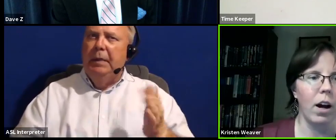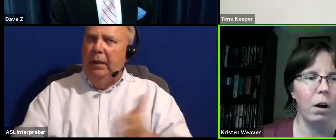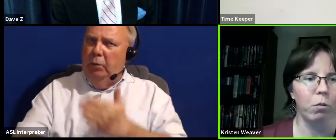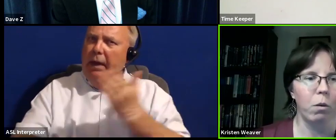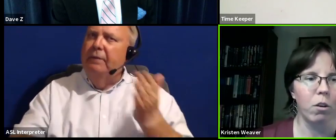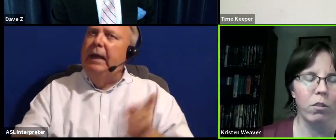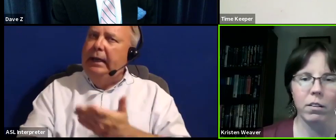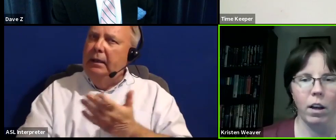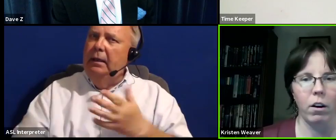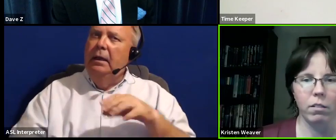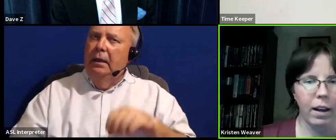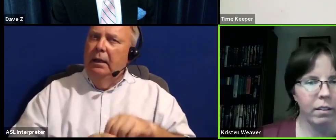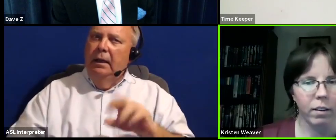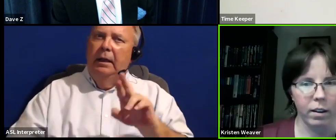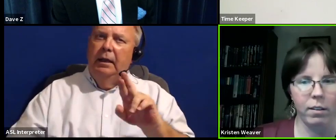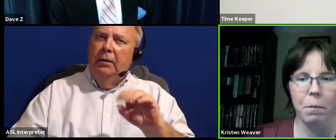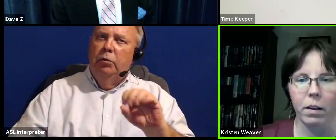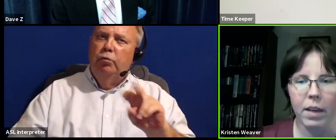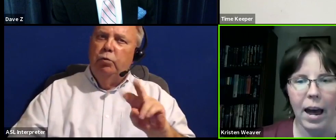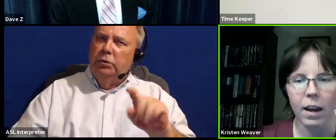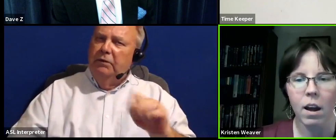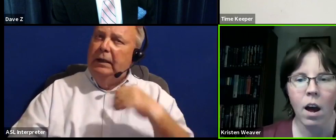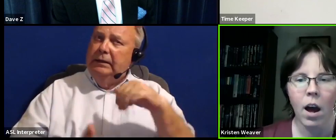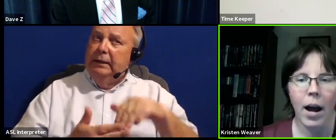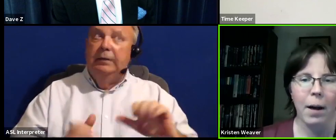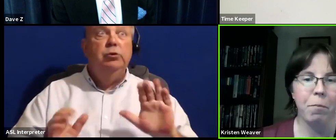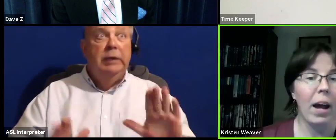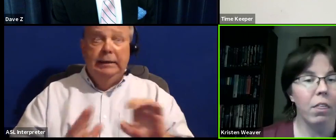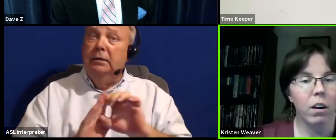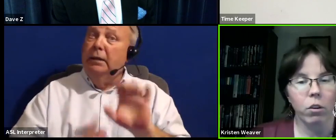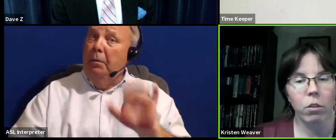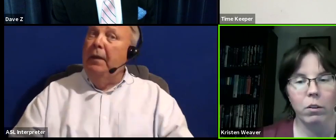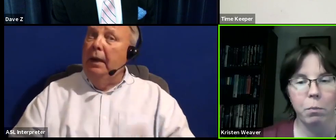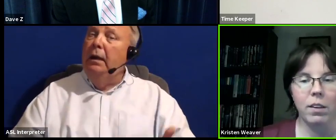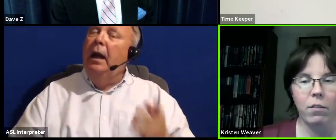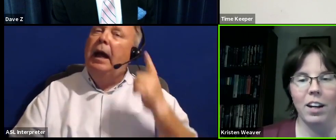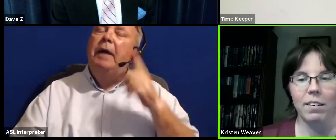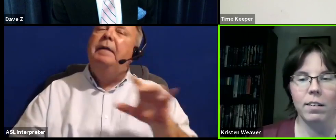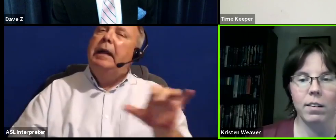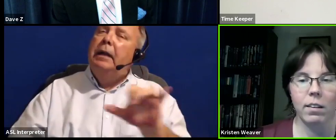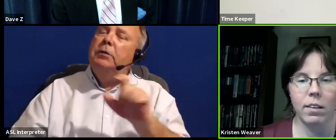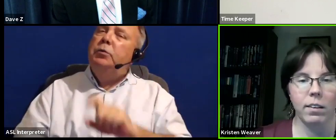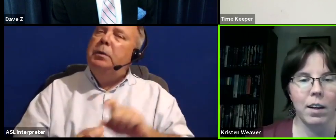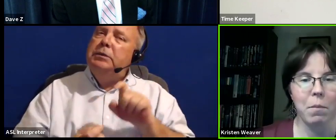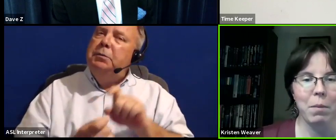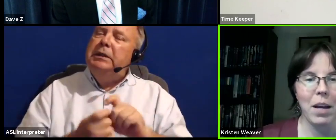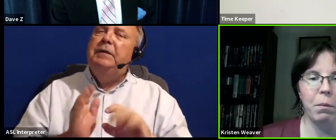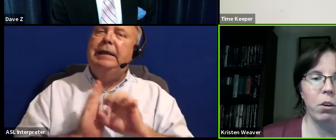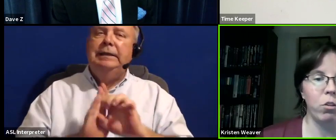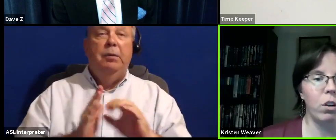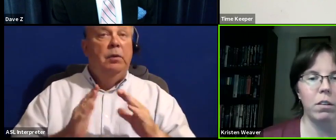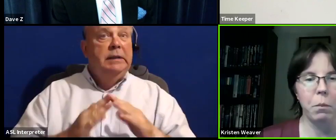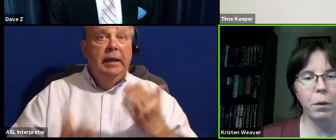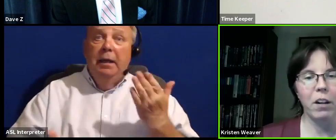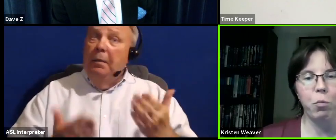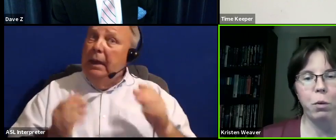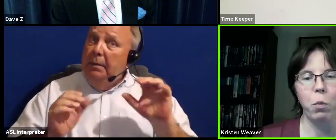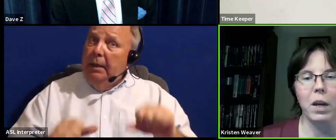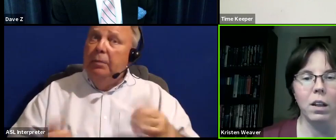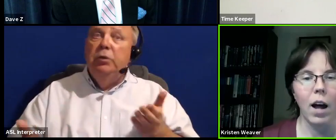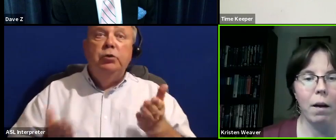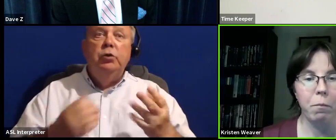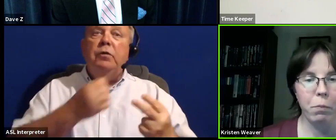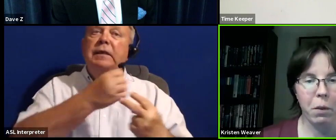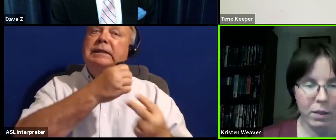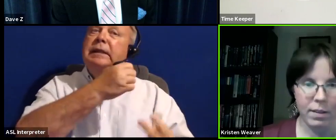in Roosevelt Center is an excellent example of that. And I think also in specific instances the city may be able to serve as a bridge